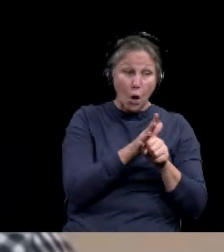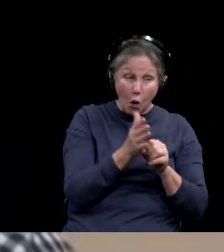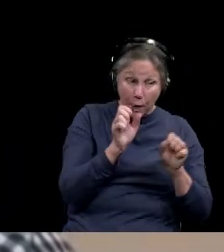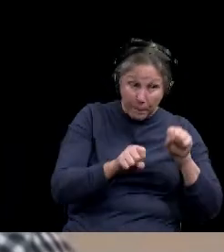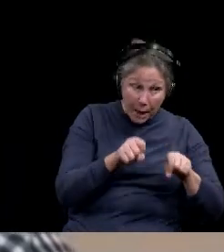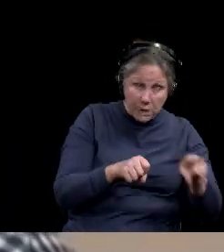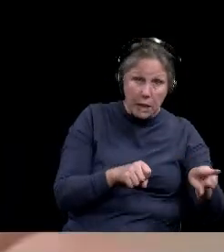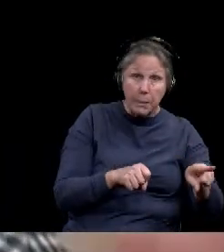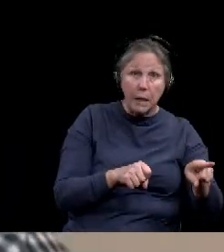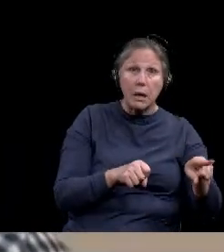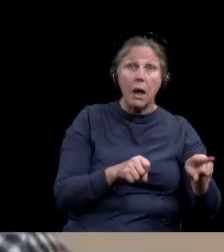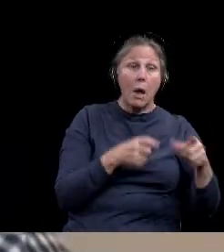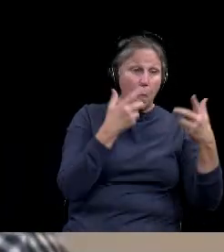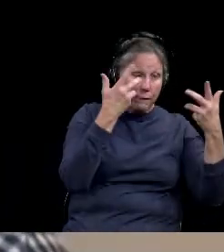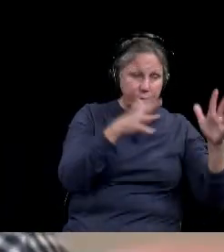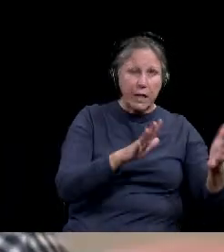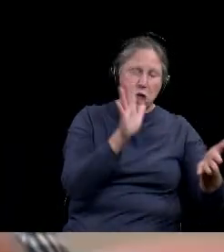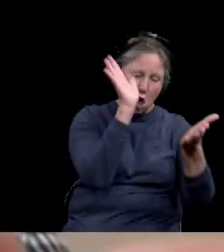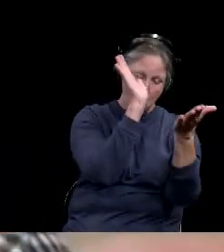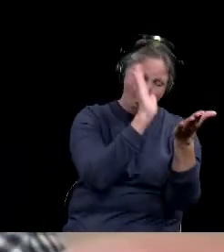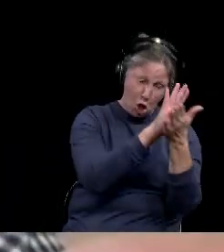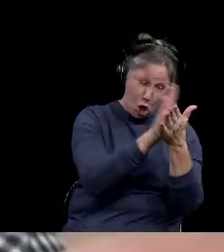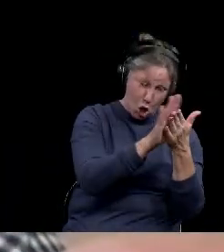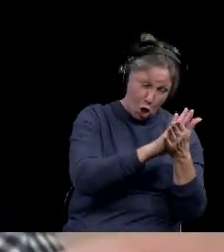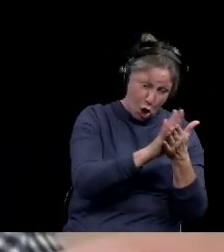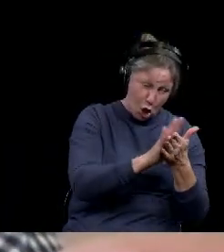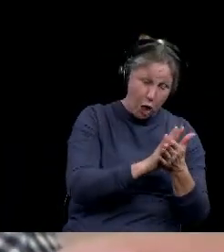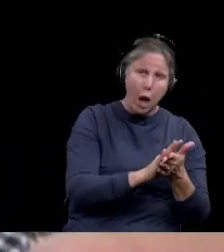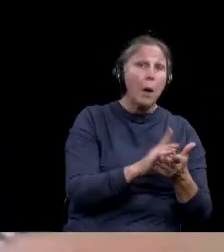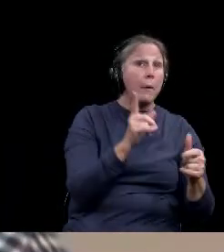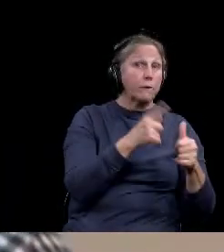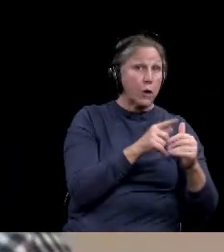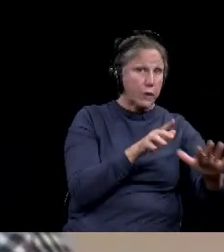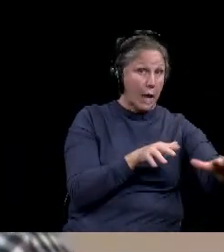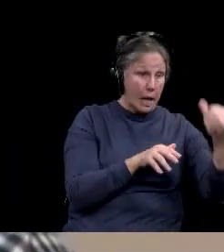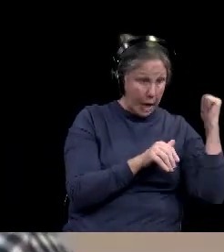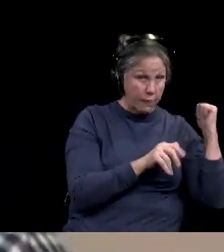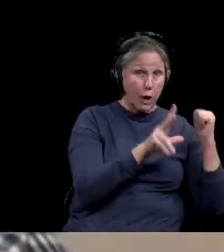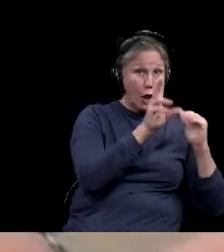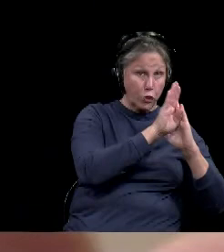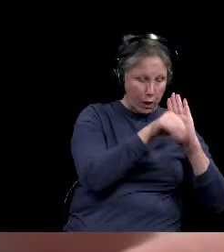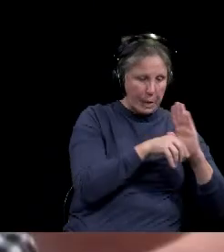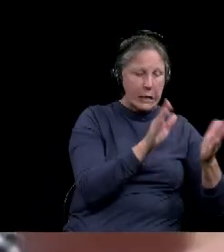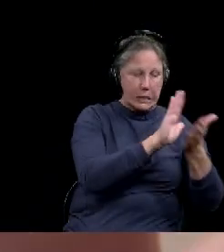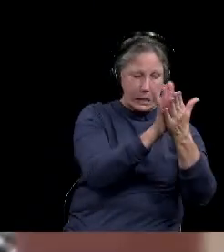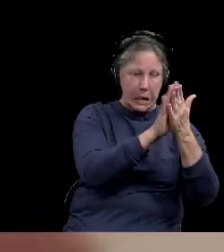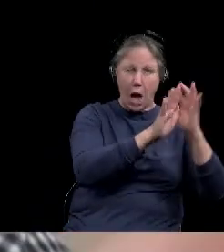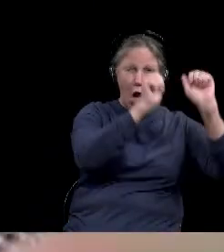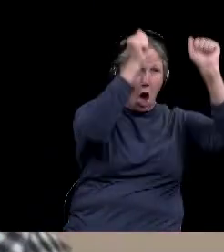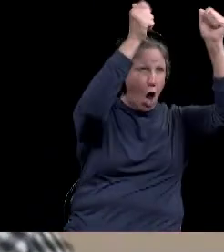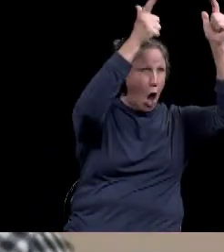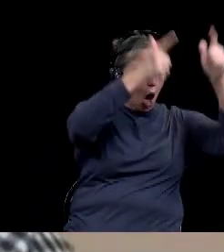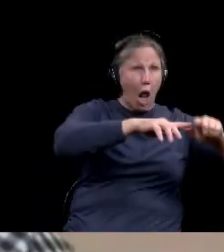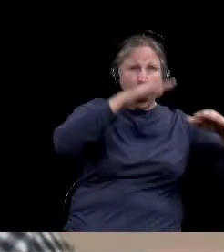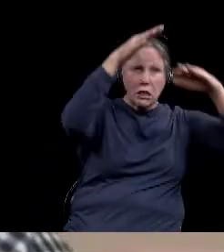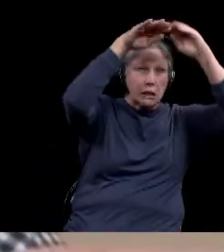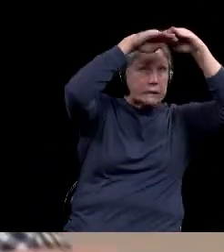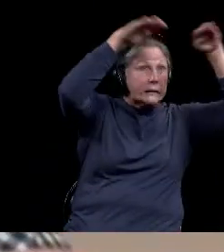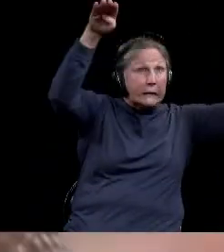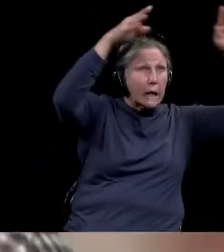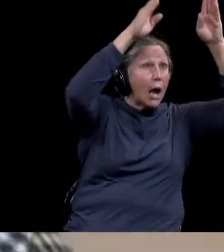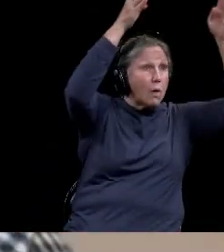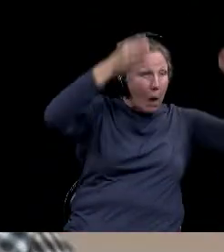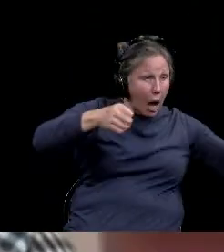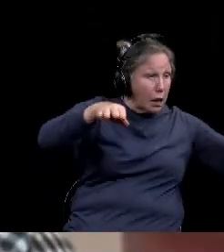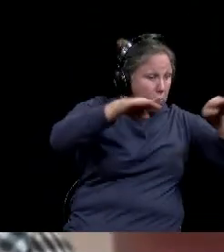very heavy clean down. They don't start cleaning it for more than 30 minutes after the patient leaves. And then it gets a very top to bottom scrub down, um, more so